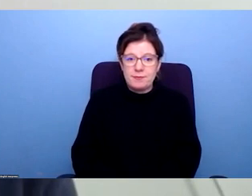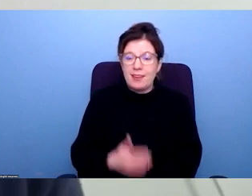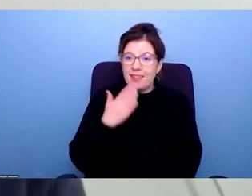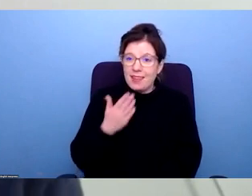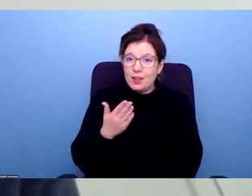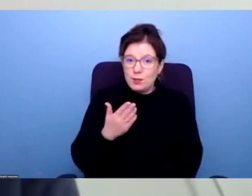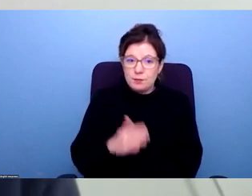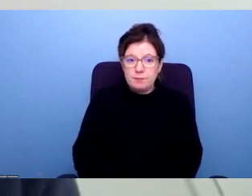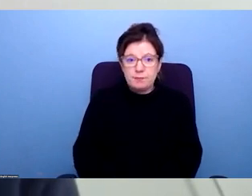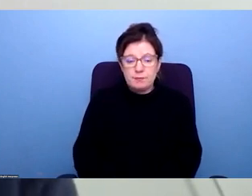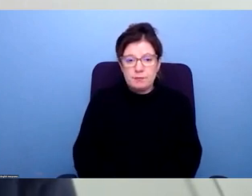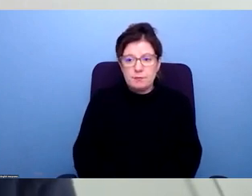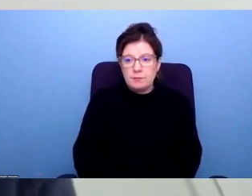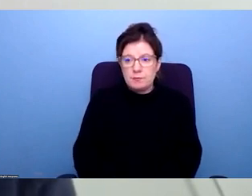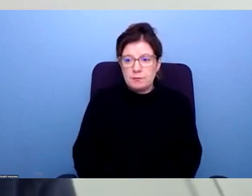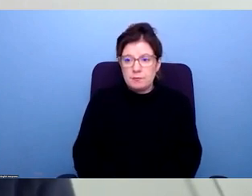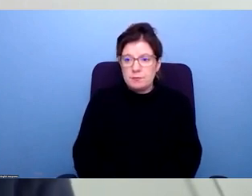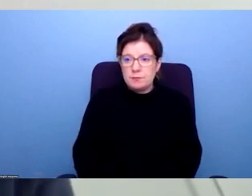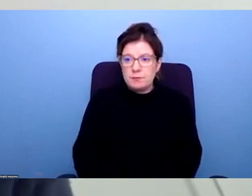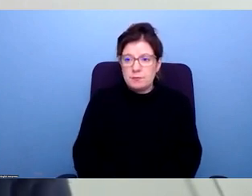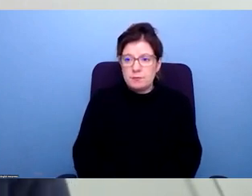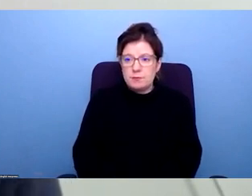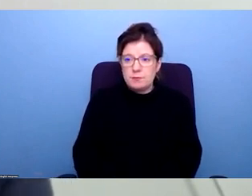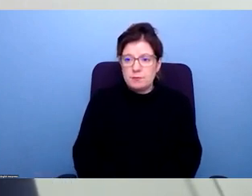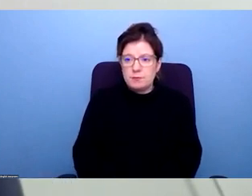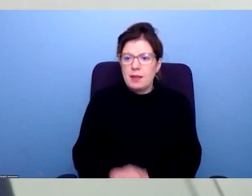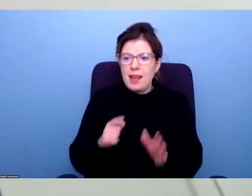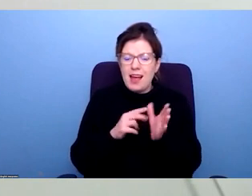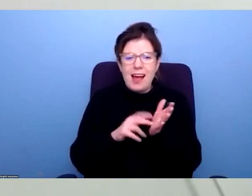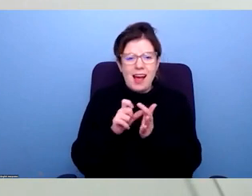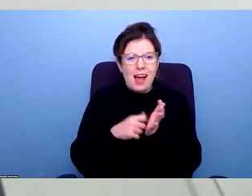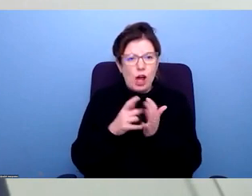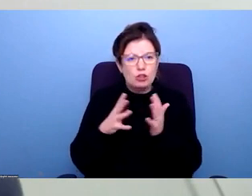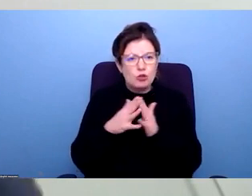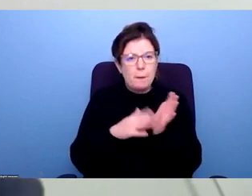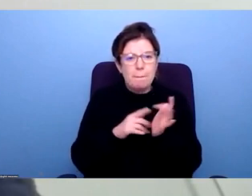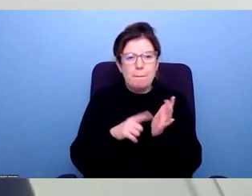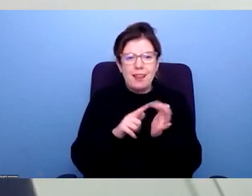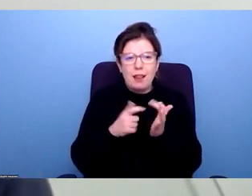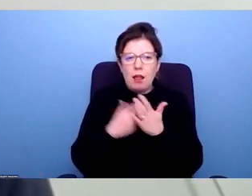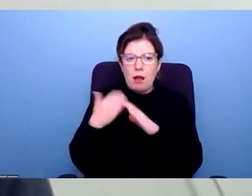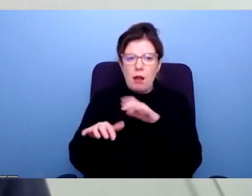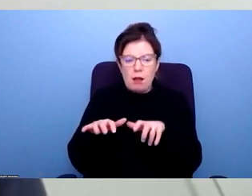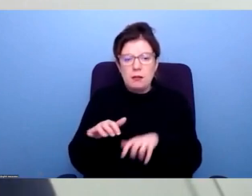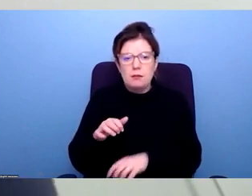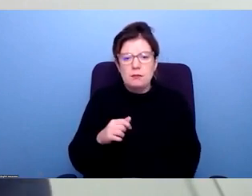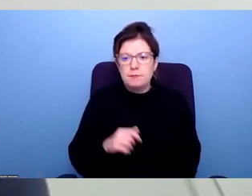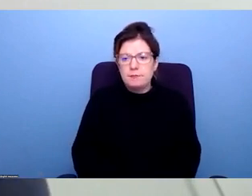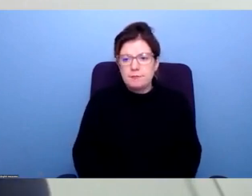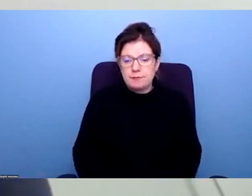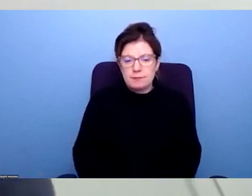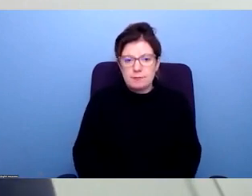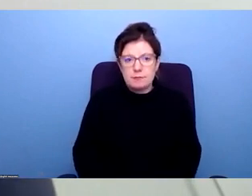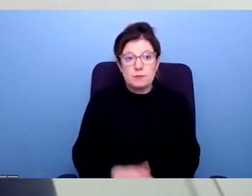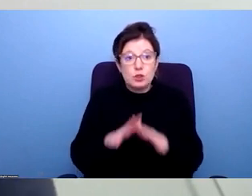responses. And there's a comment from Andrew Miller, who says, in my experience, excuse me, one of the biggest challenges